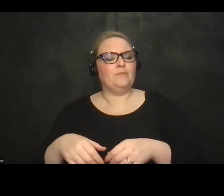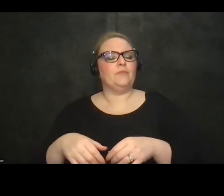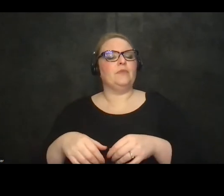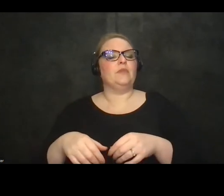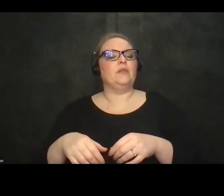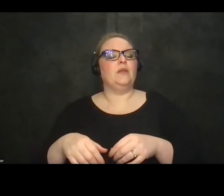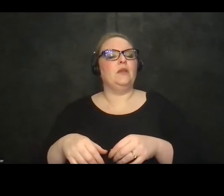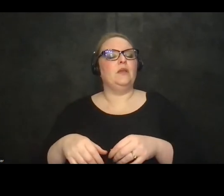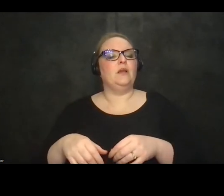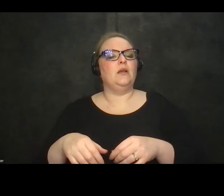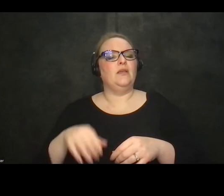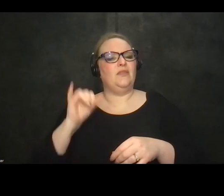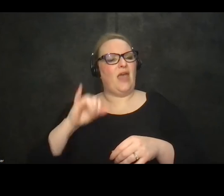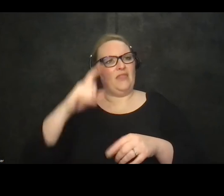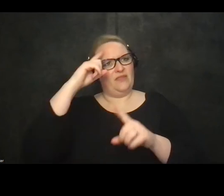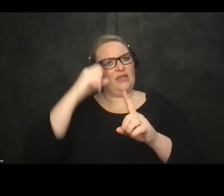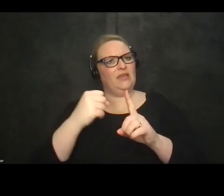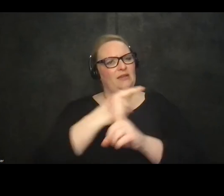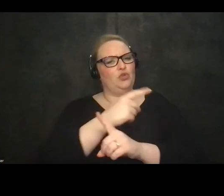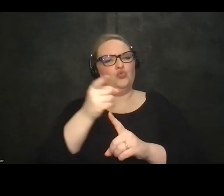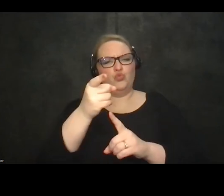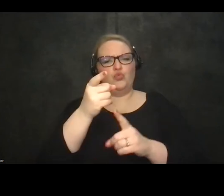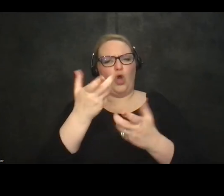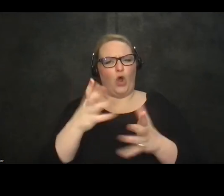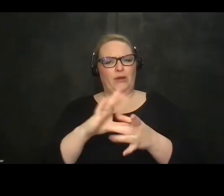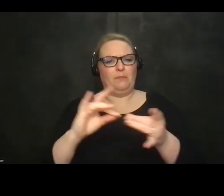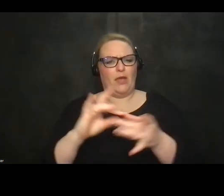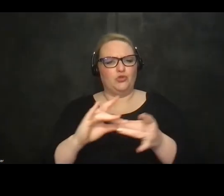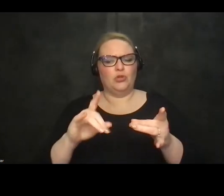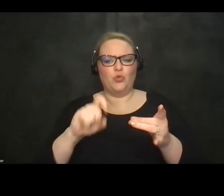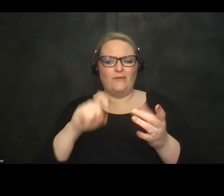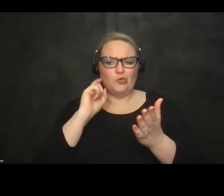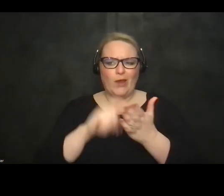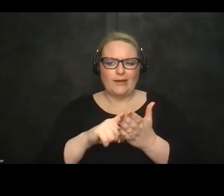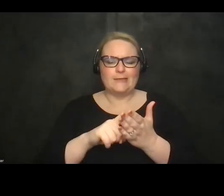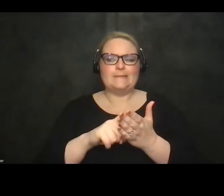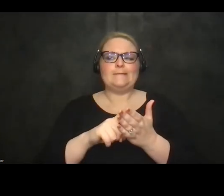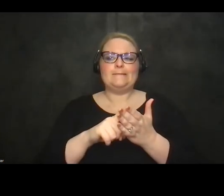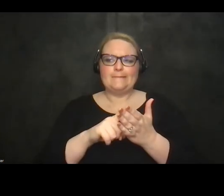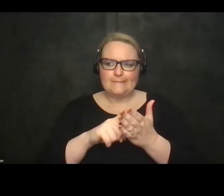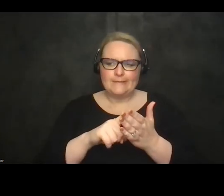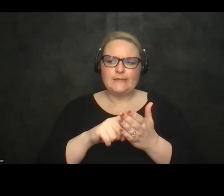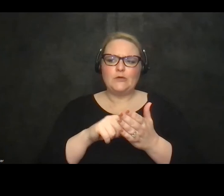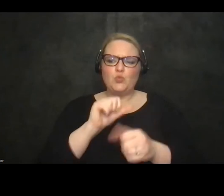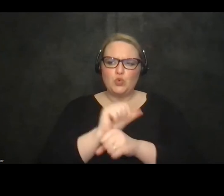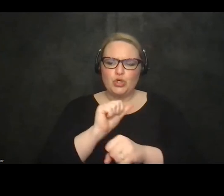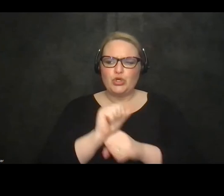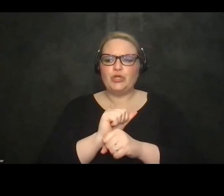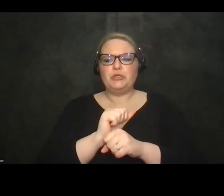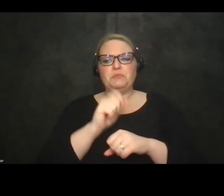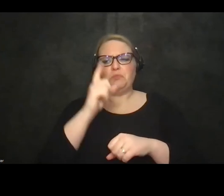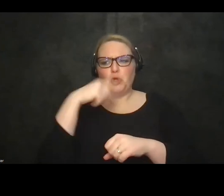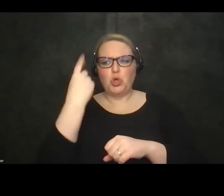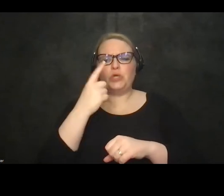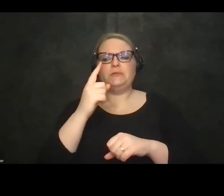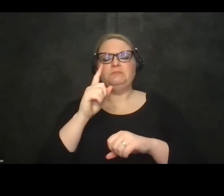lauren about thinking outside the box recognizing that employment takes many many different forms the